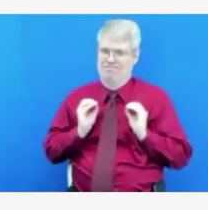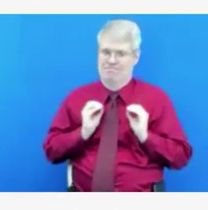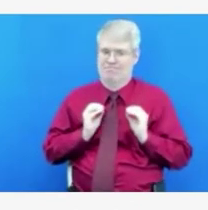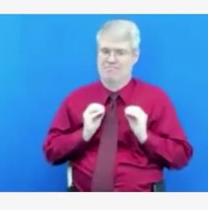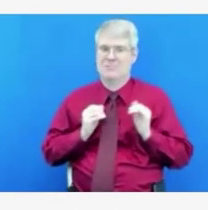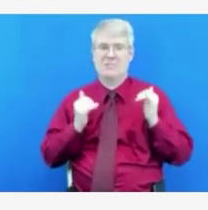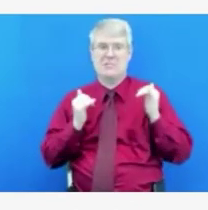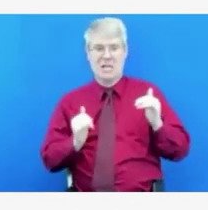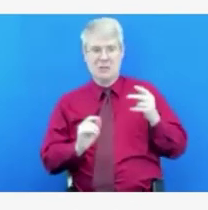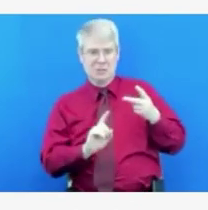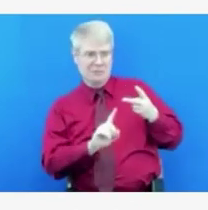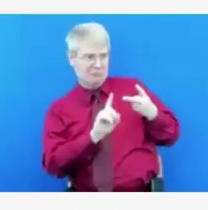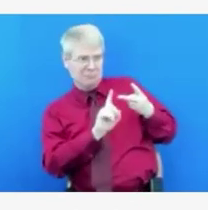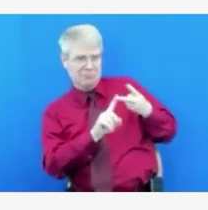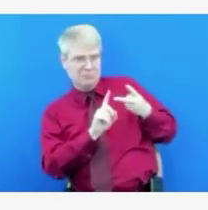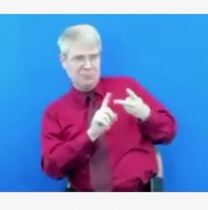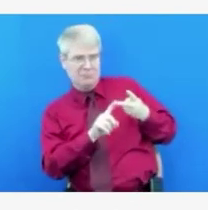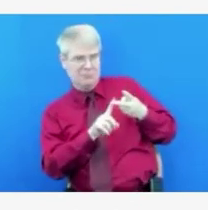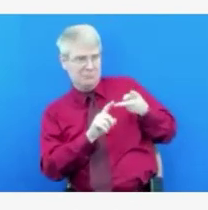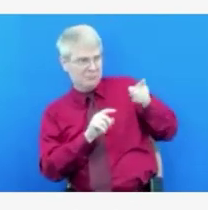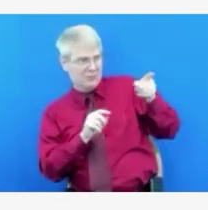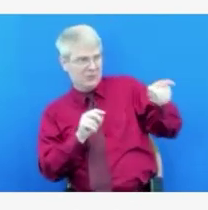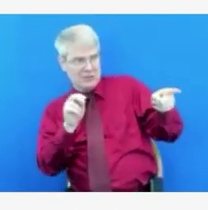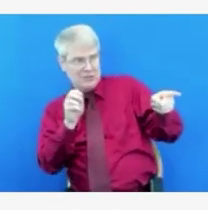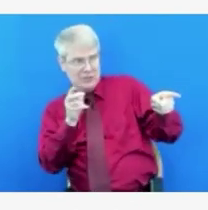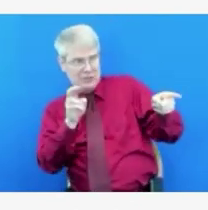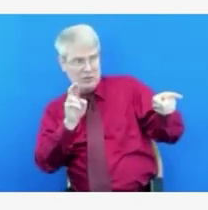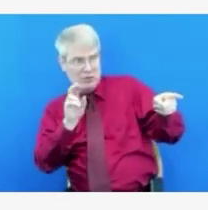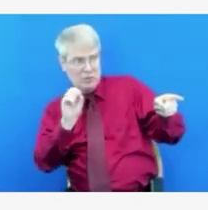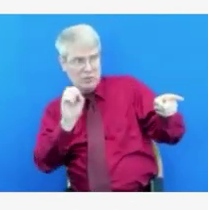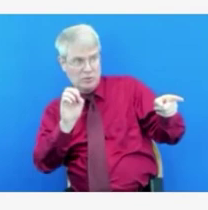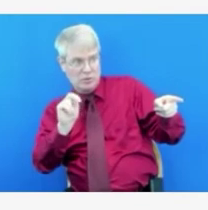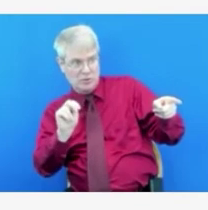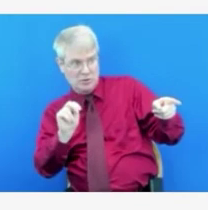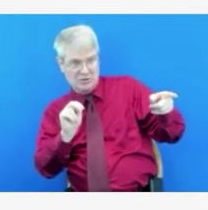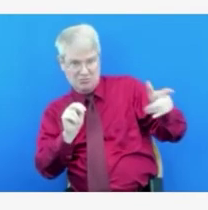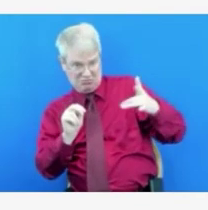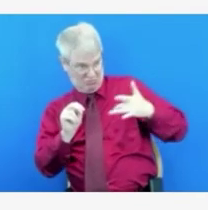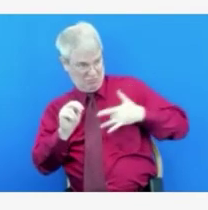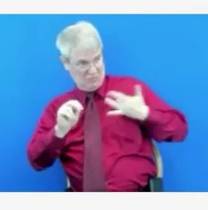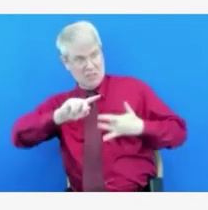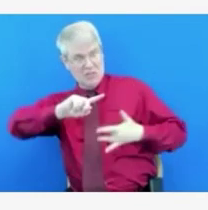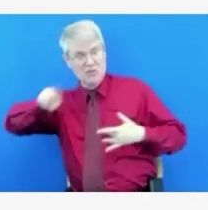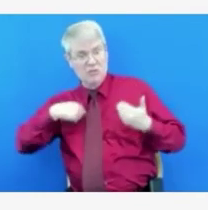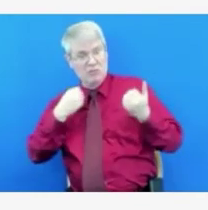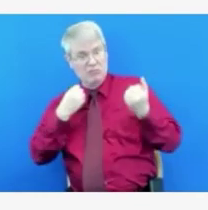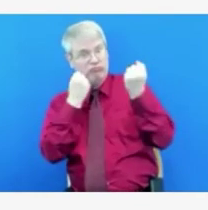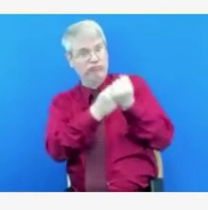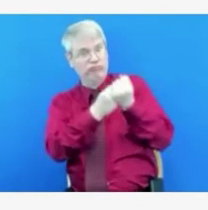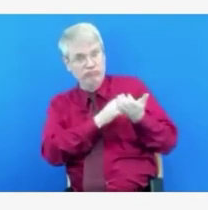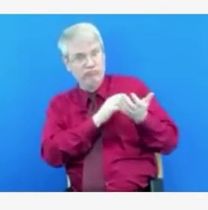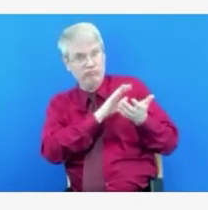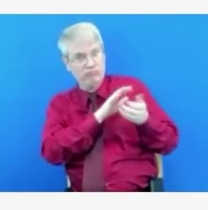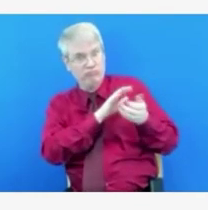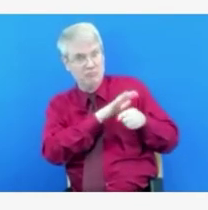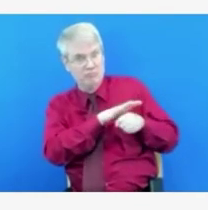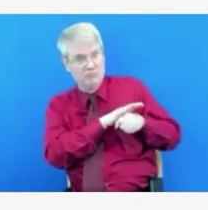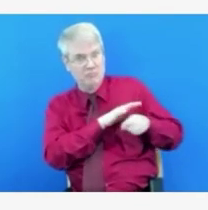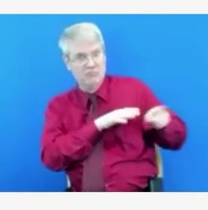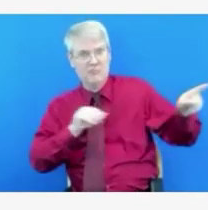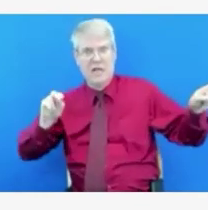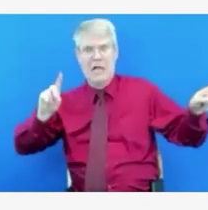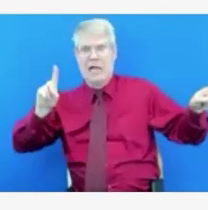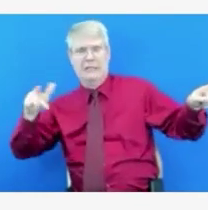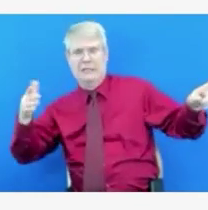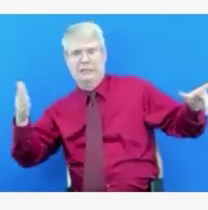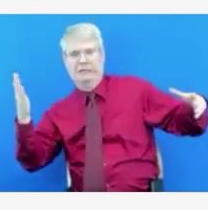made available to hospitals. Yeah, and if we could, before we do that quickly, could you explain why it is important for